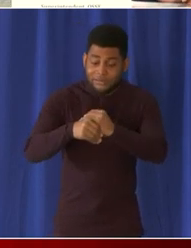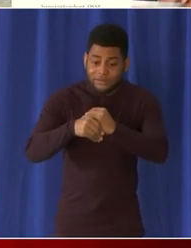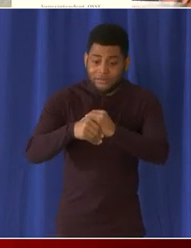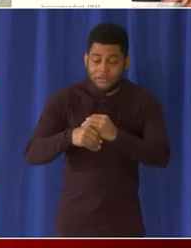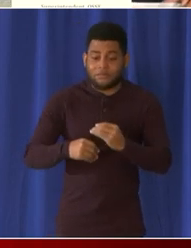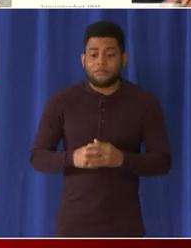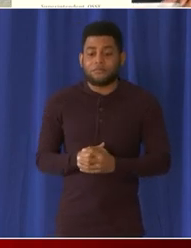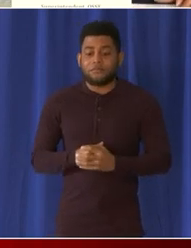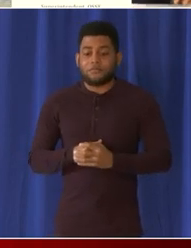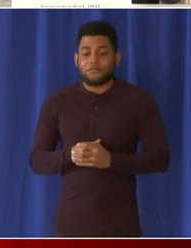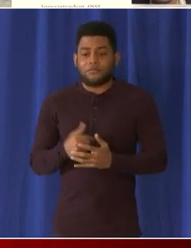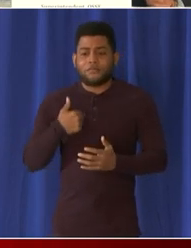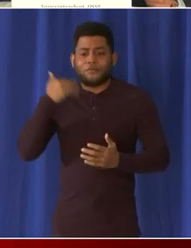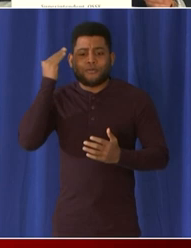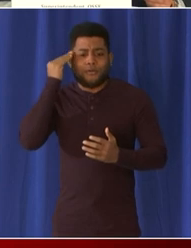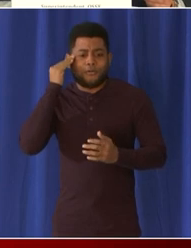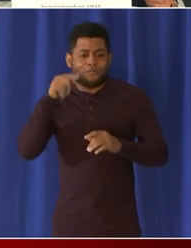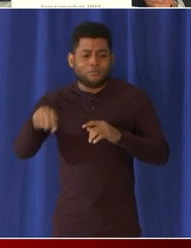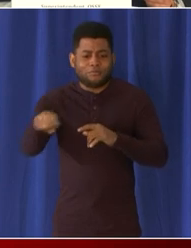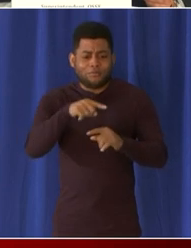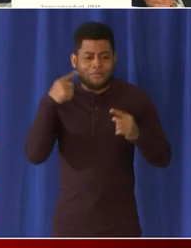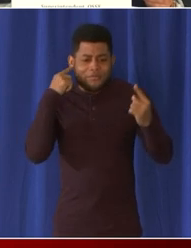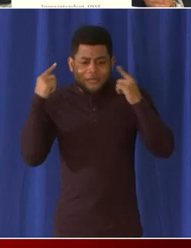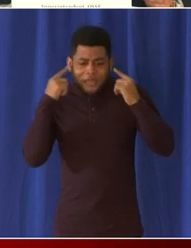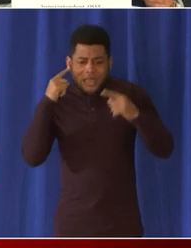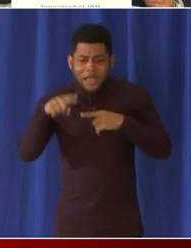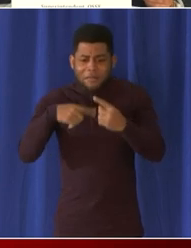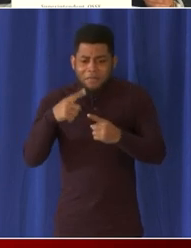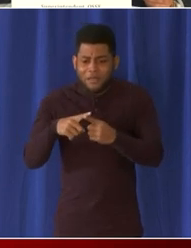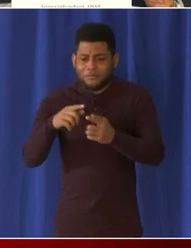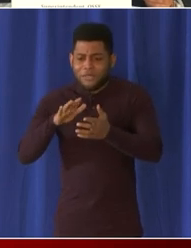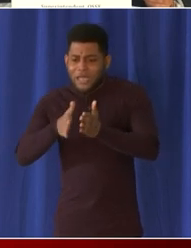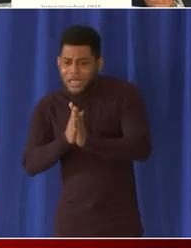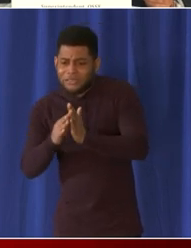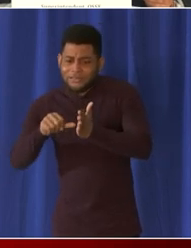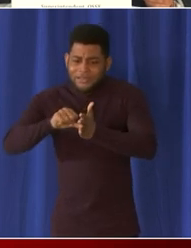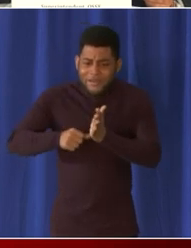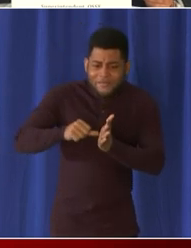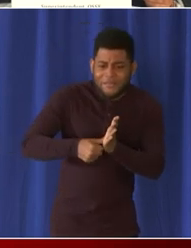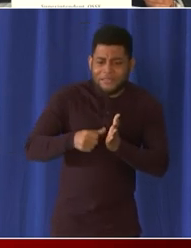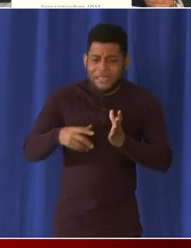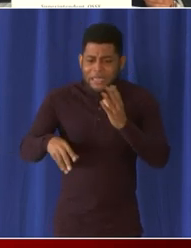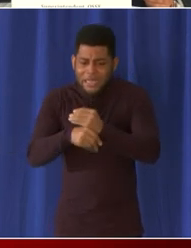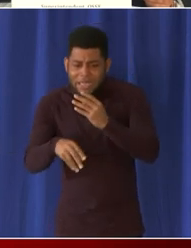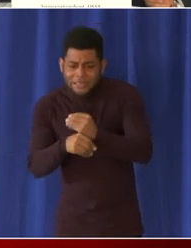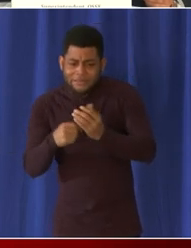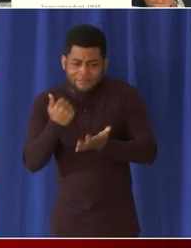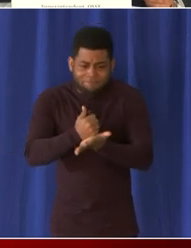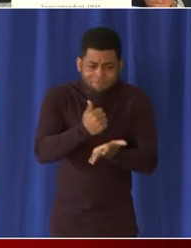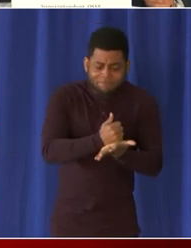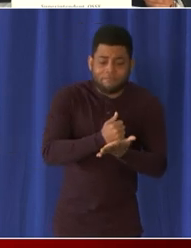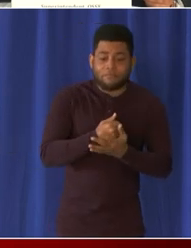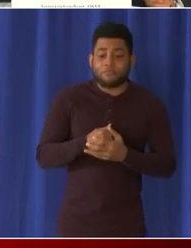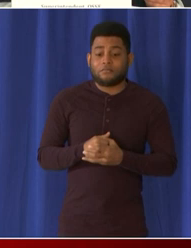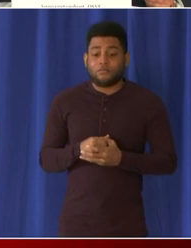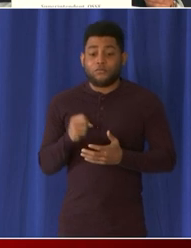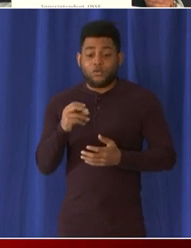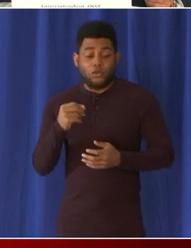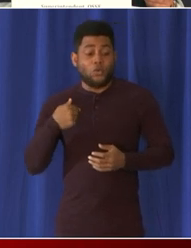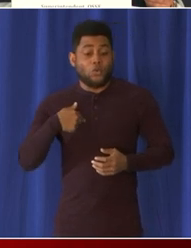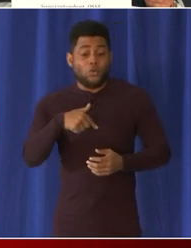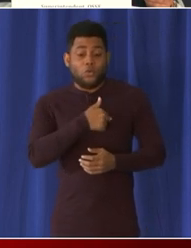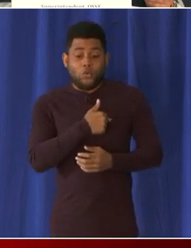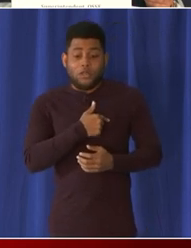individuals have been requesting. We've worked really hard to prioritize having our schools safe to return for in-person learning and we're continuously